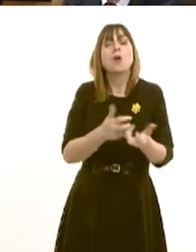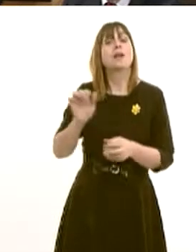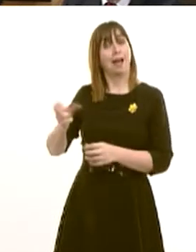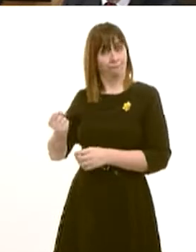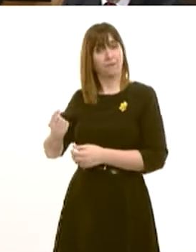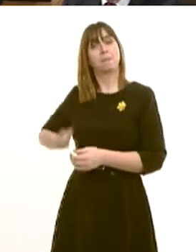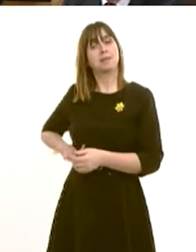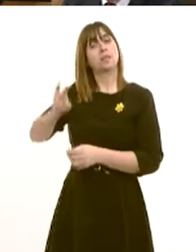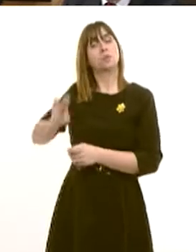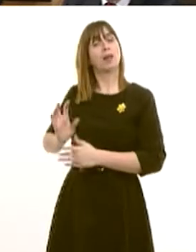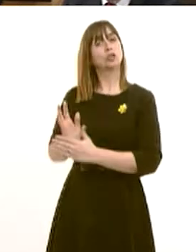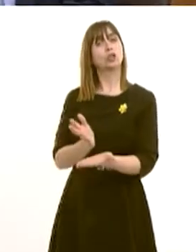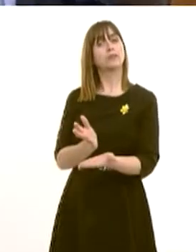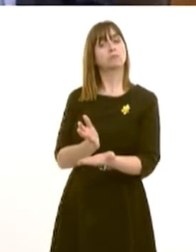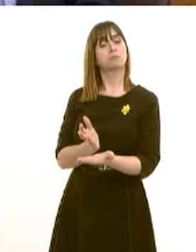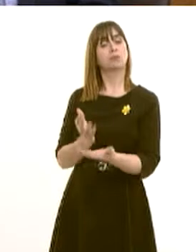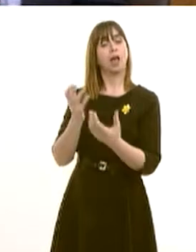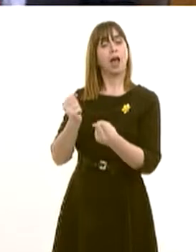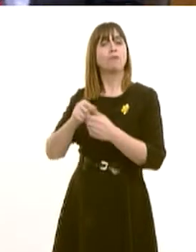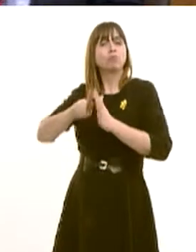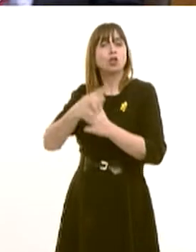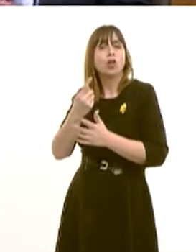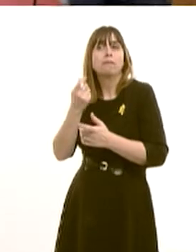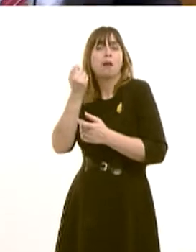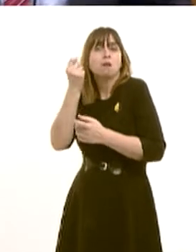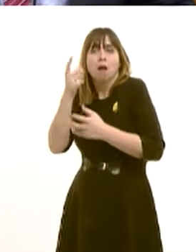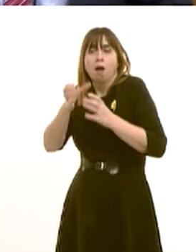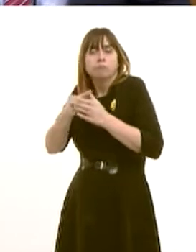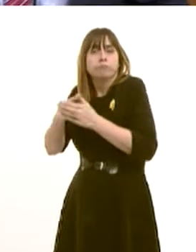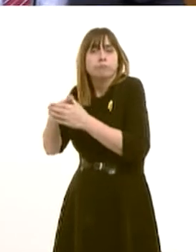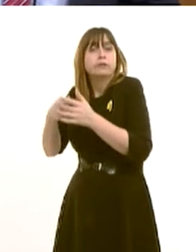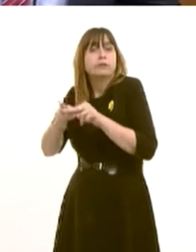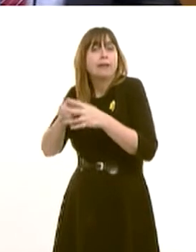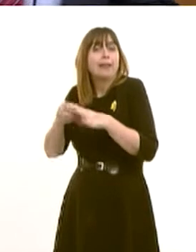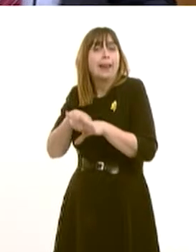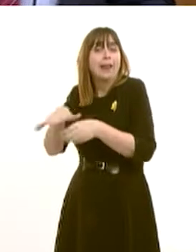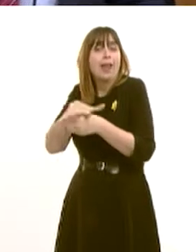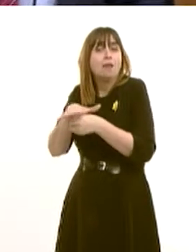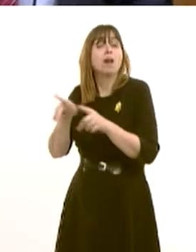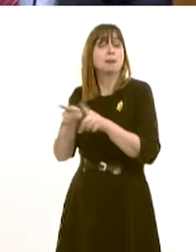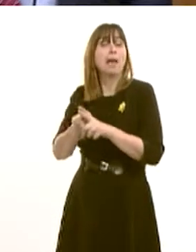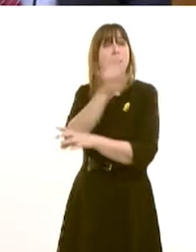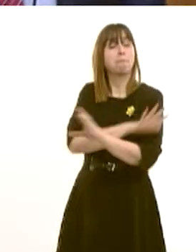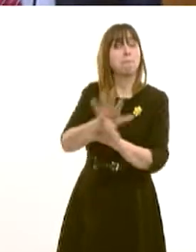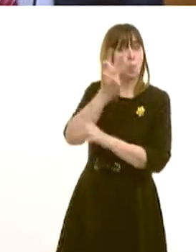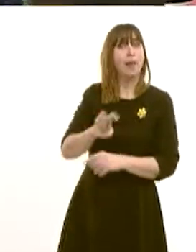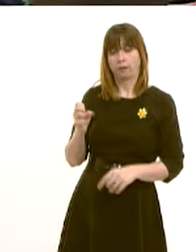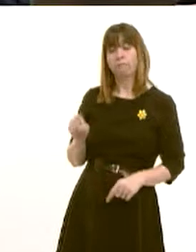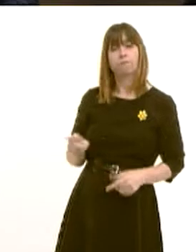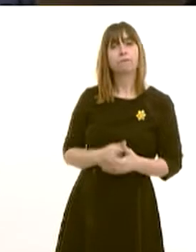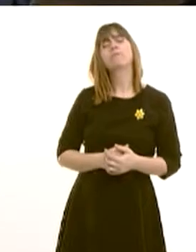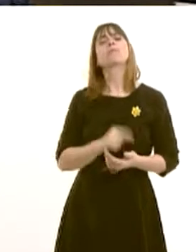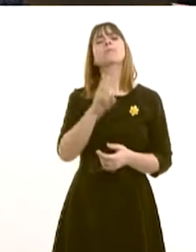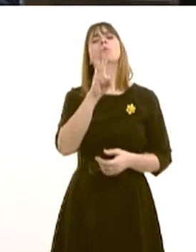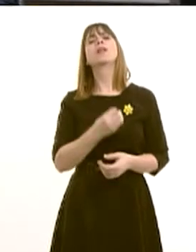service and via a range of business rates initiatives for businesses in the Taff Ely area and across Wales. Well, First Minister, your Welsh